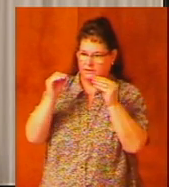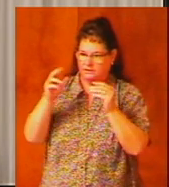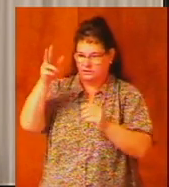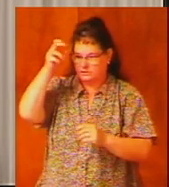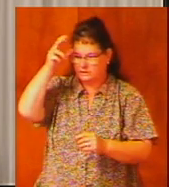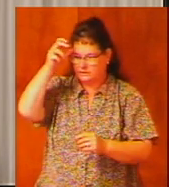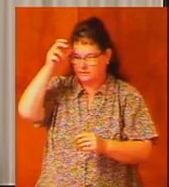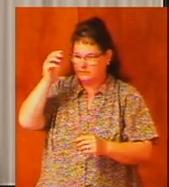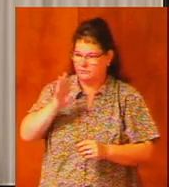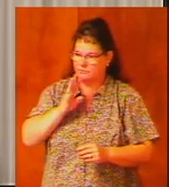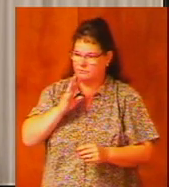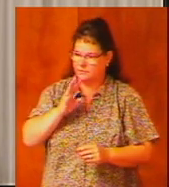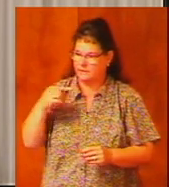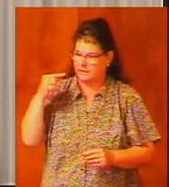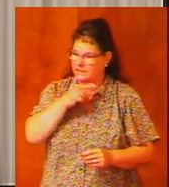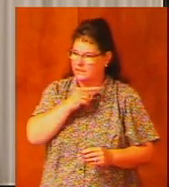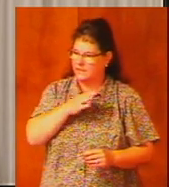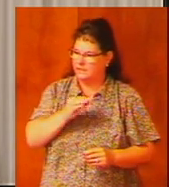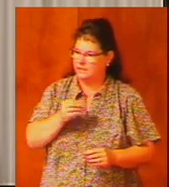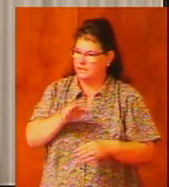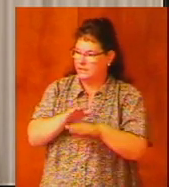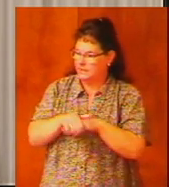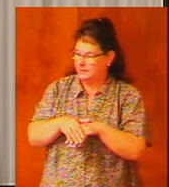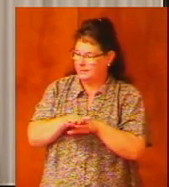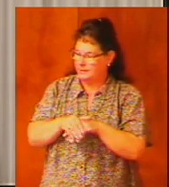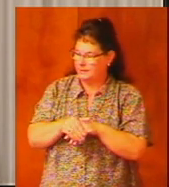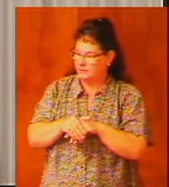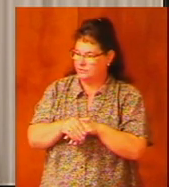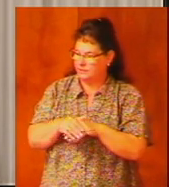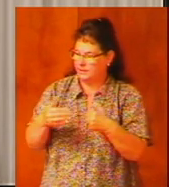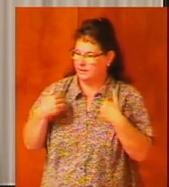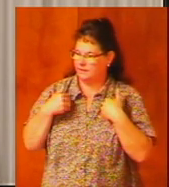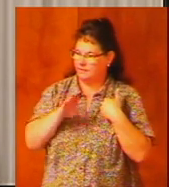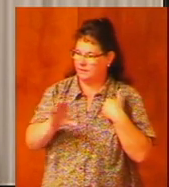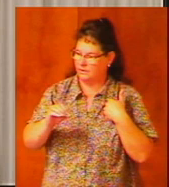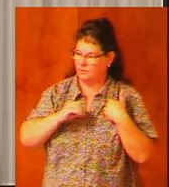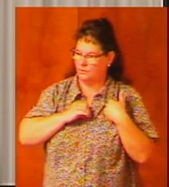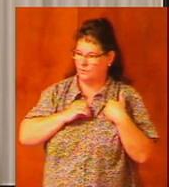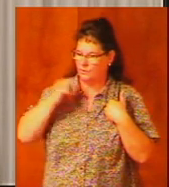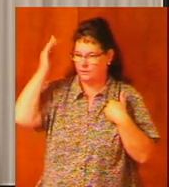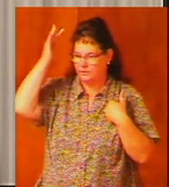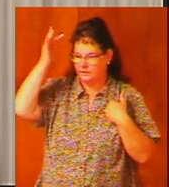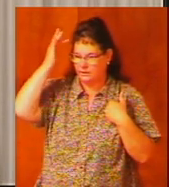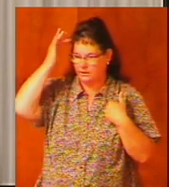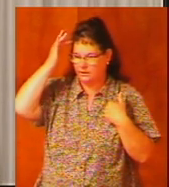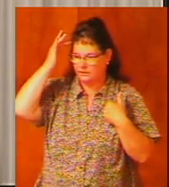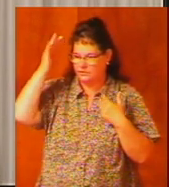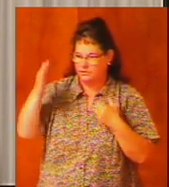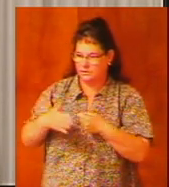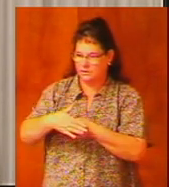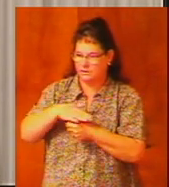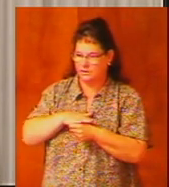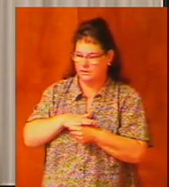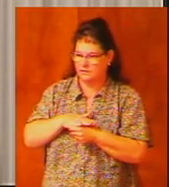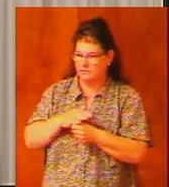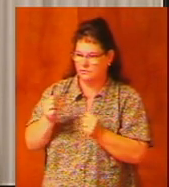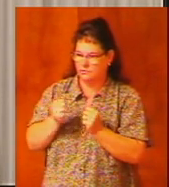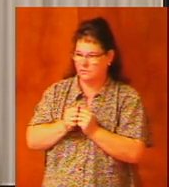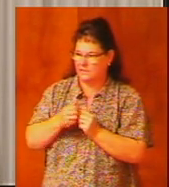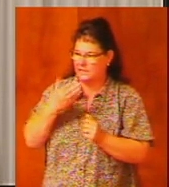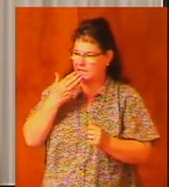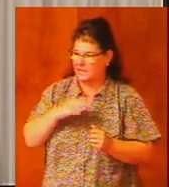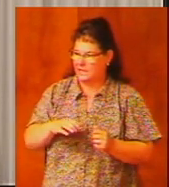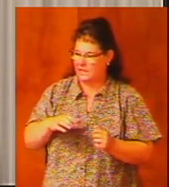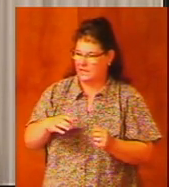speaking lies in hypocrisy having their own conscience seared with a hot iron